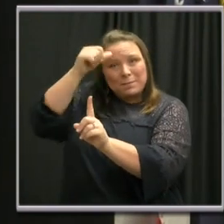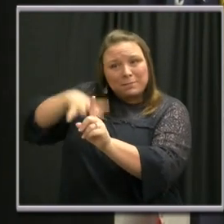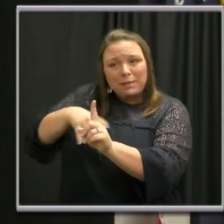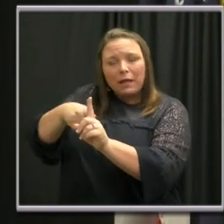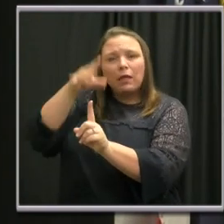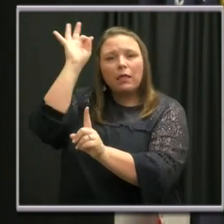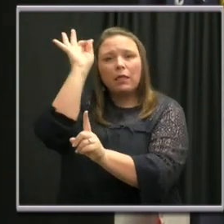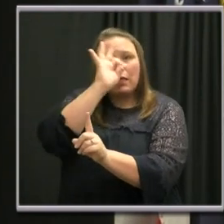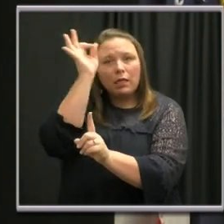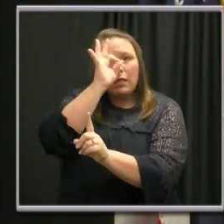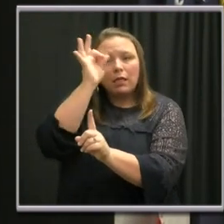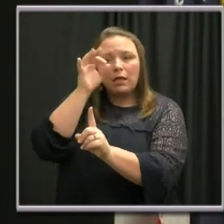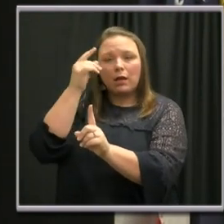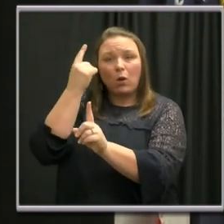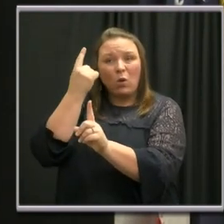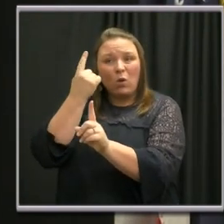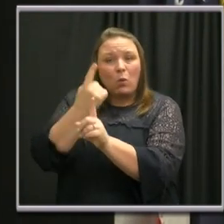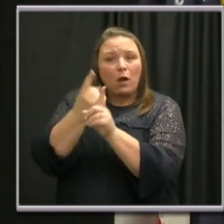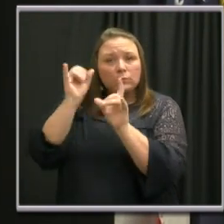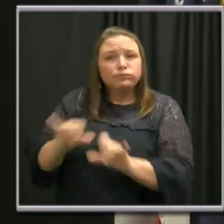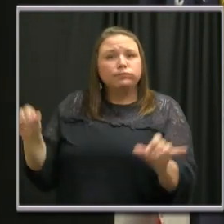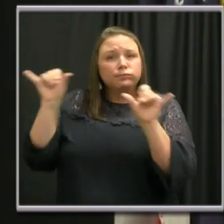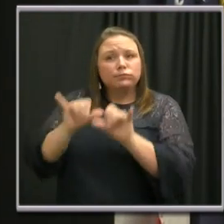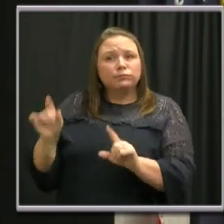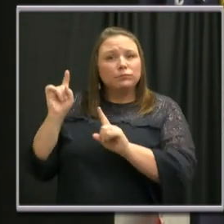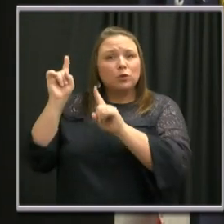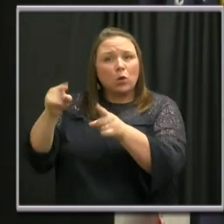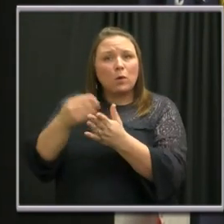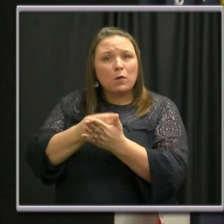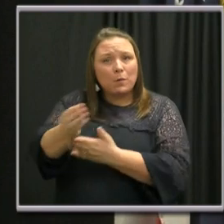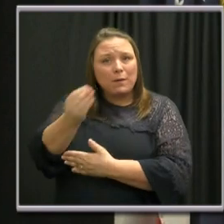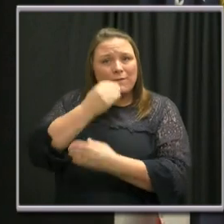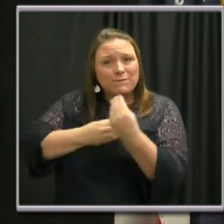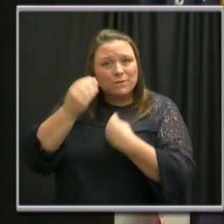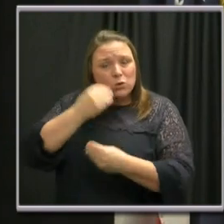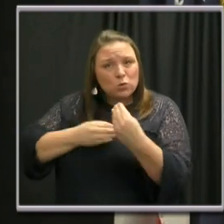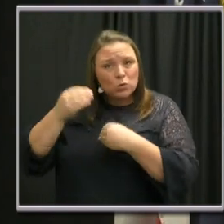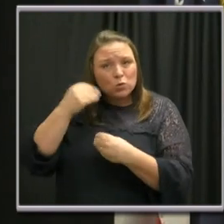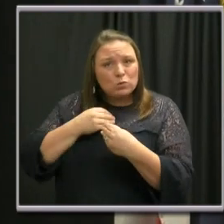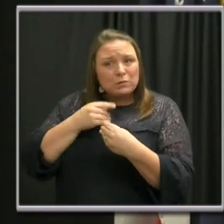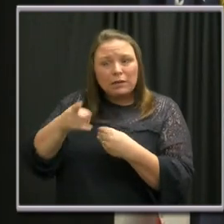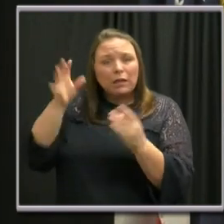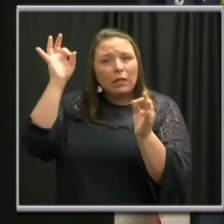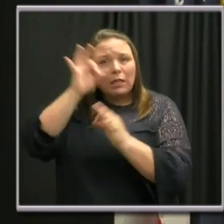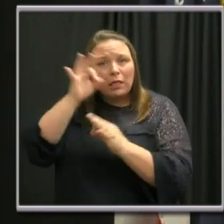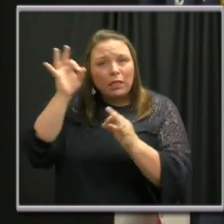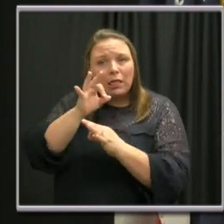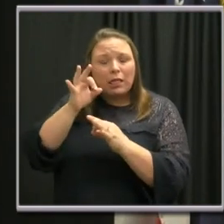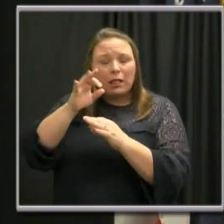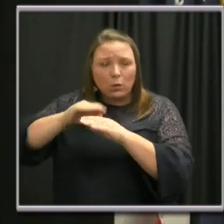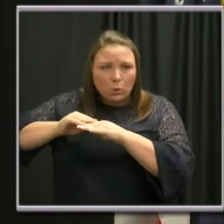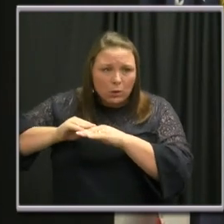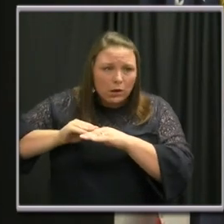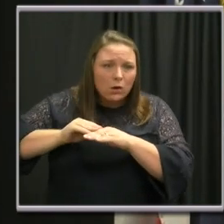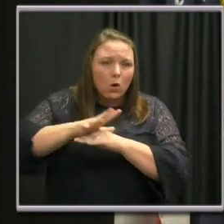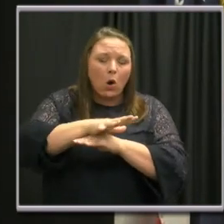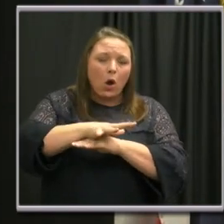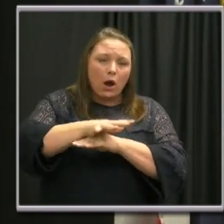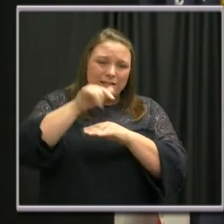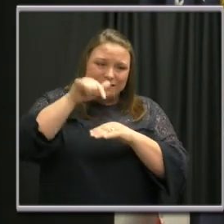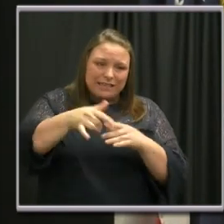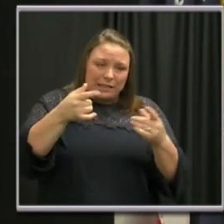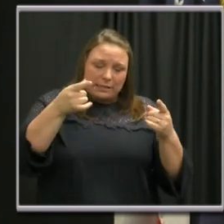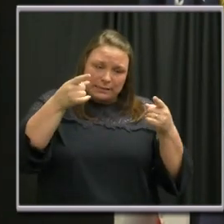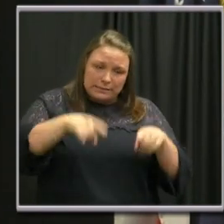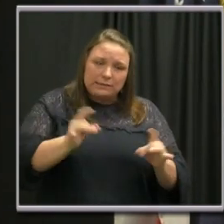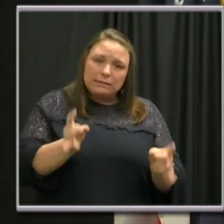that doing something as routine as going to a market and purchasing food could cause a catastrophe in